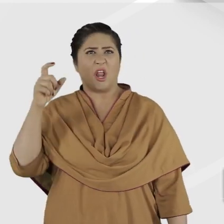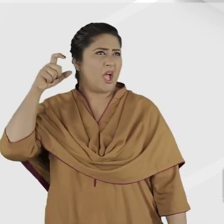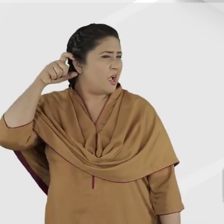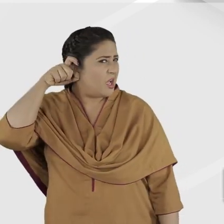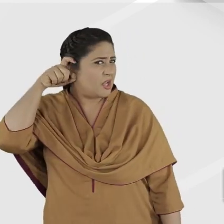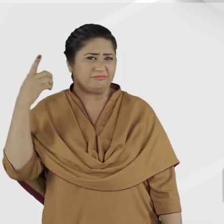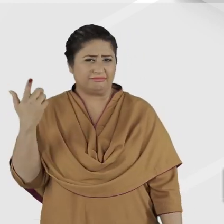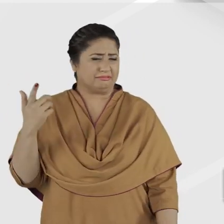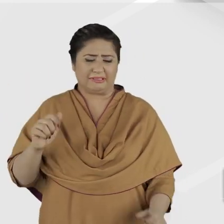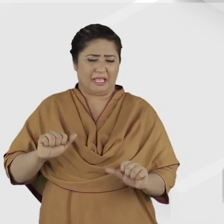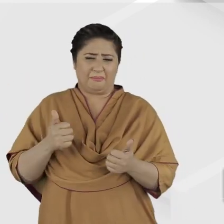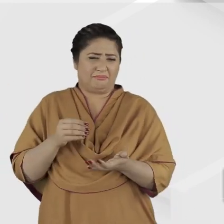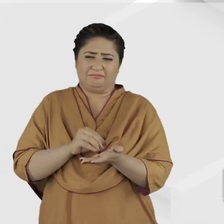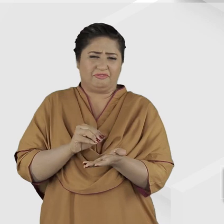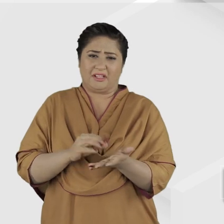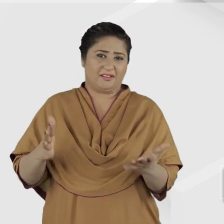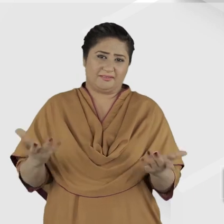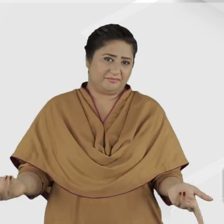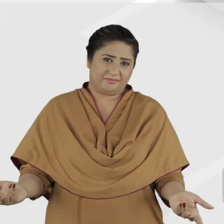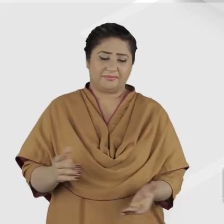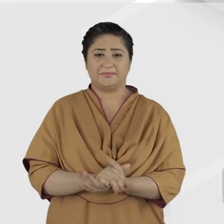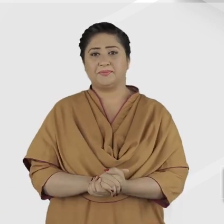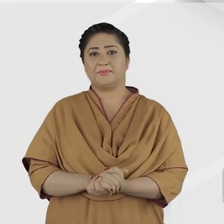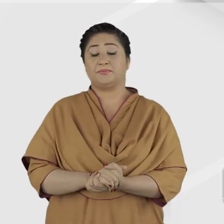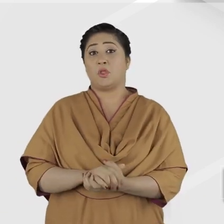even with hearing aids, is almost non-existent.